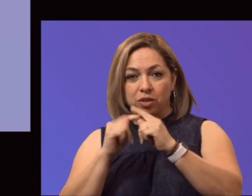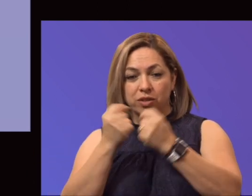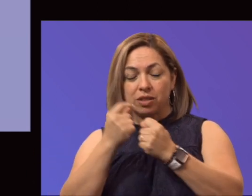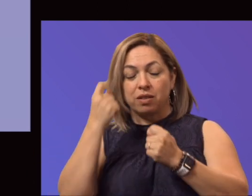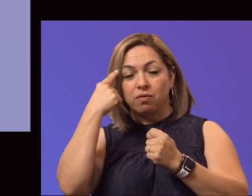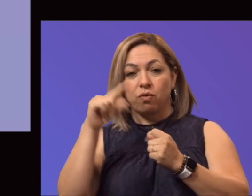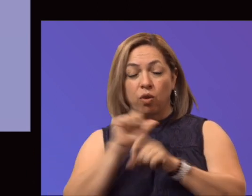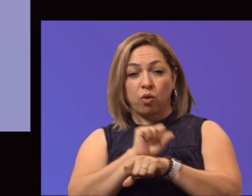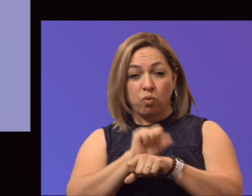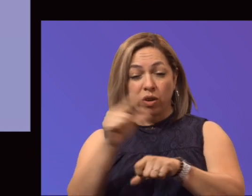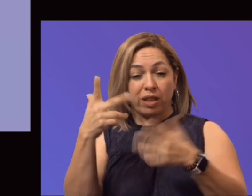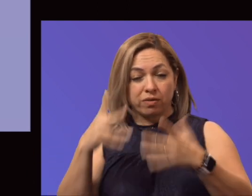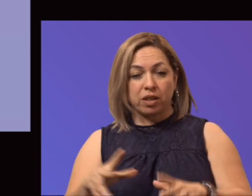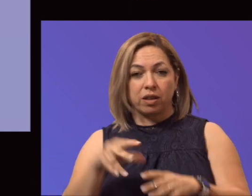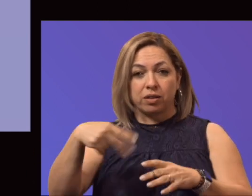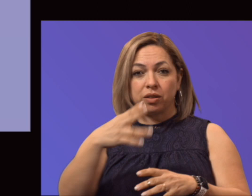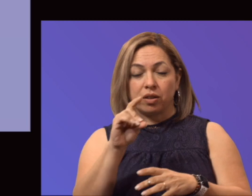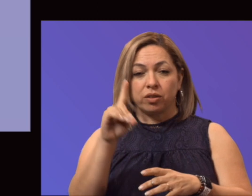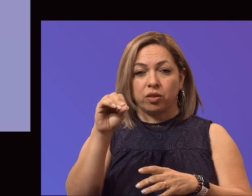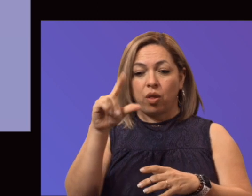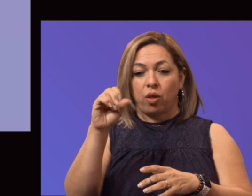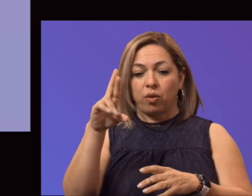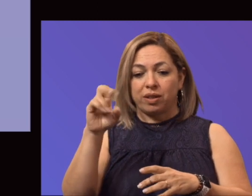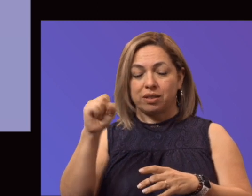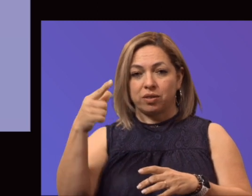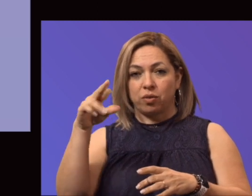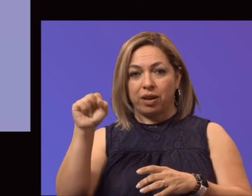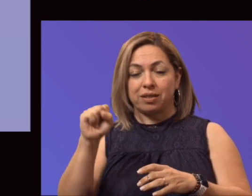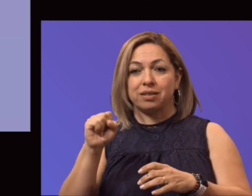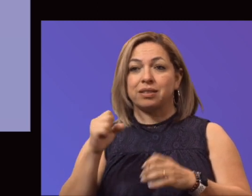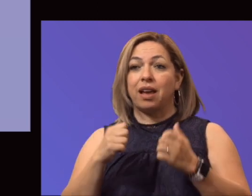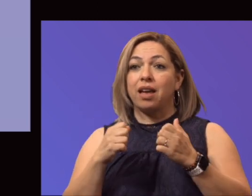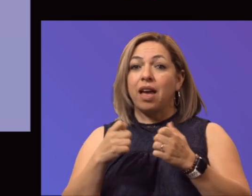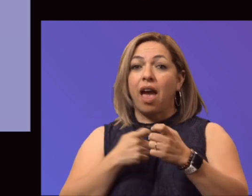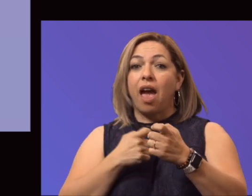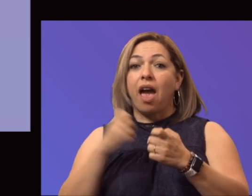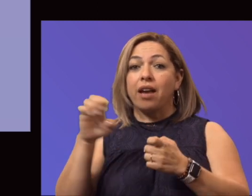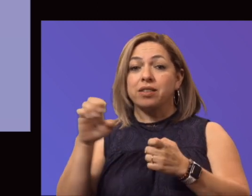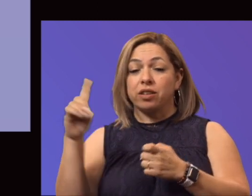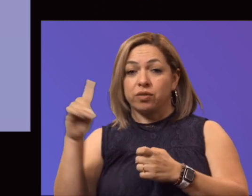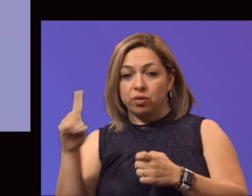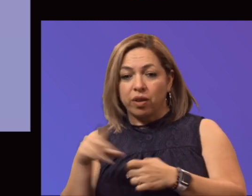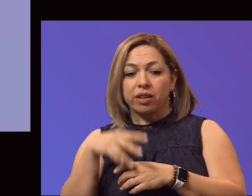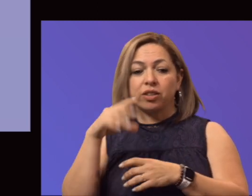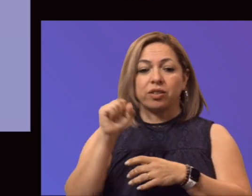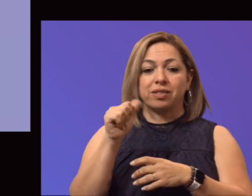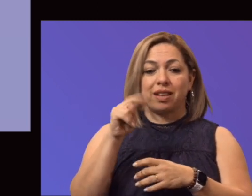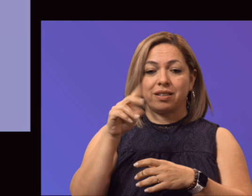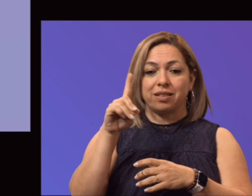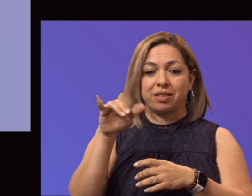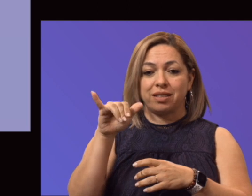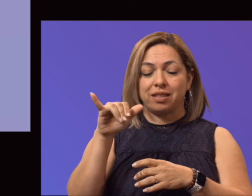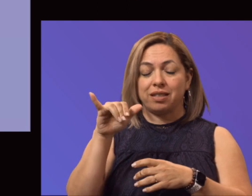Dr. Dolores Gross, the Executive Director, Perla Renteria, Sandy Mejia, Diana Valenzuela, America